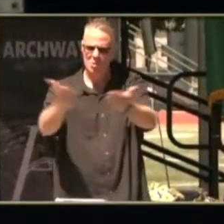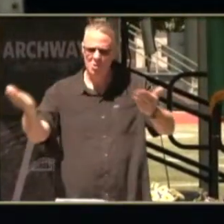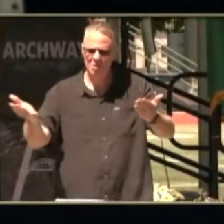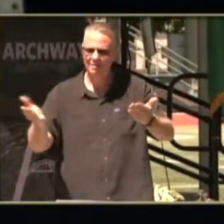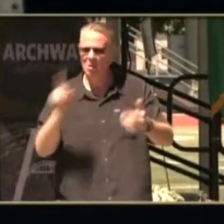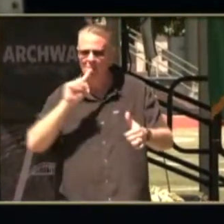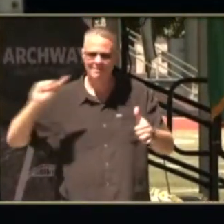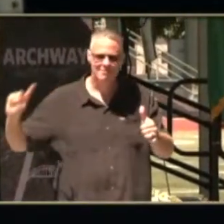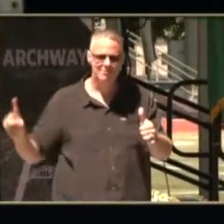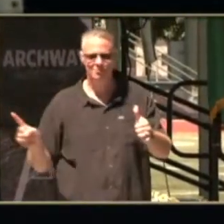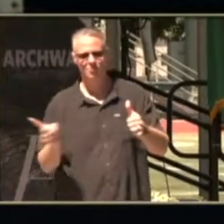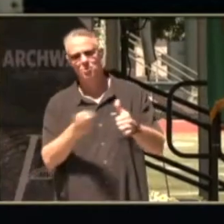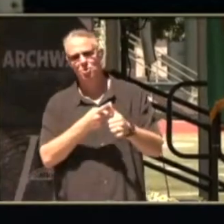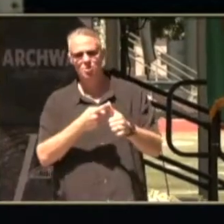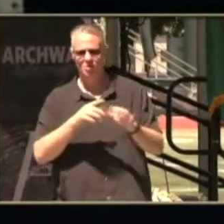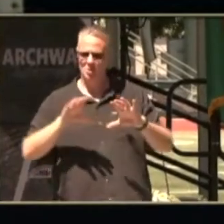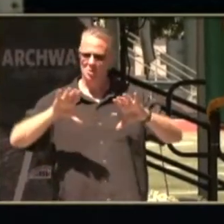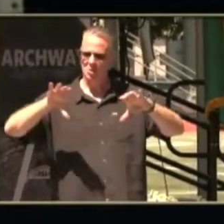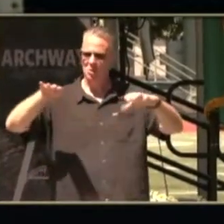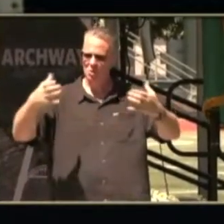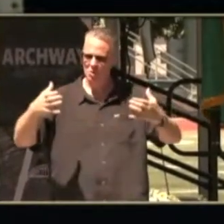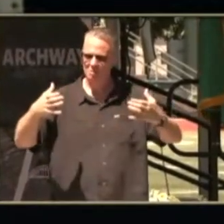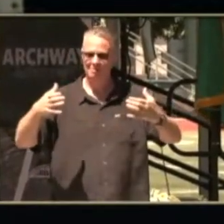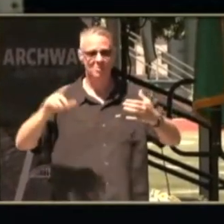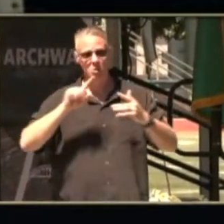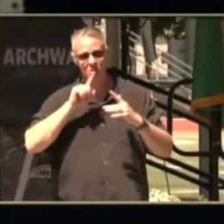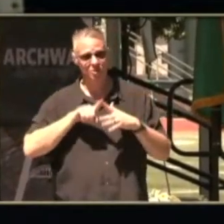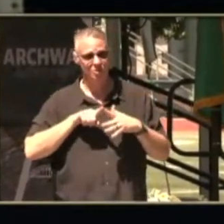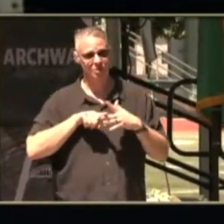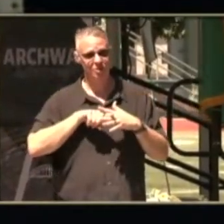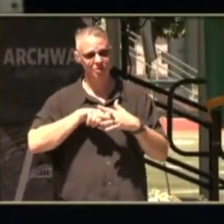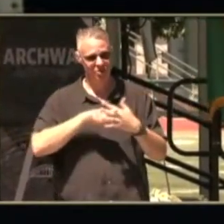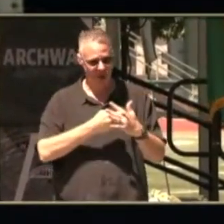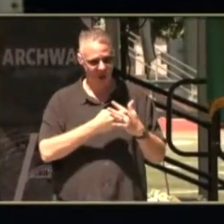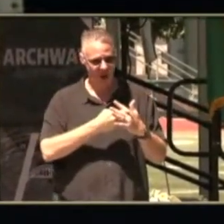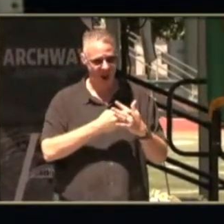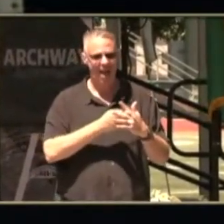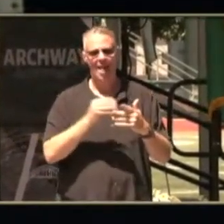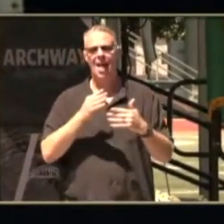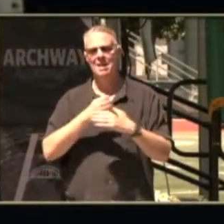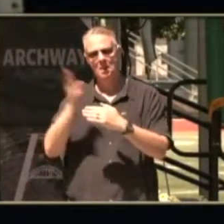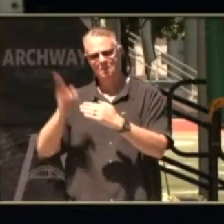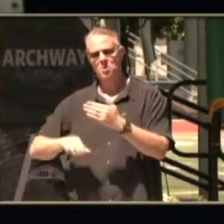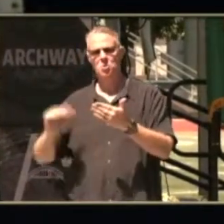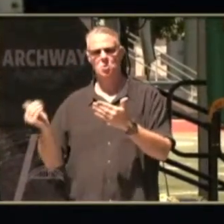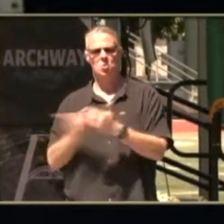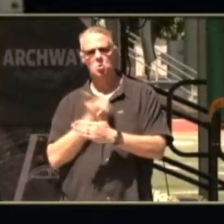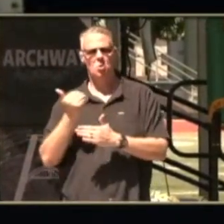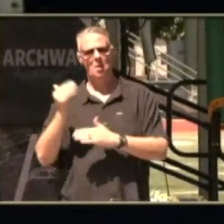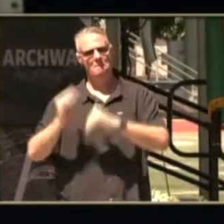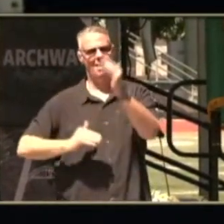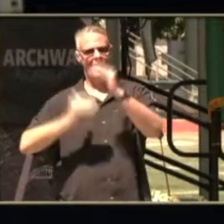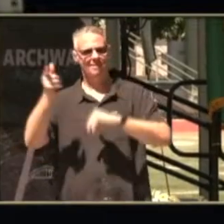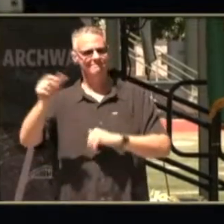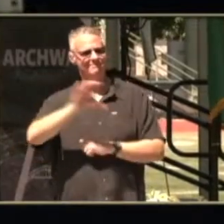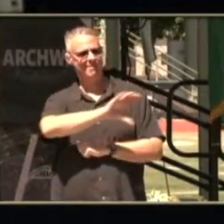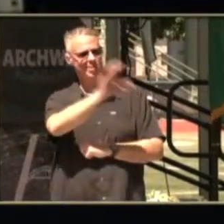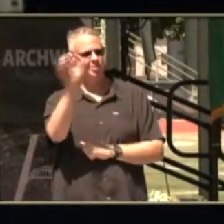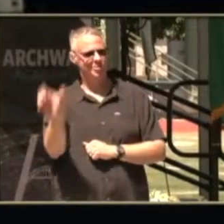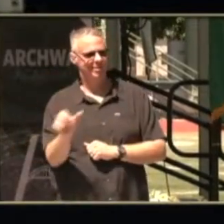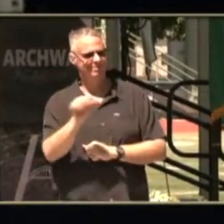the first uh group that started and completed at our new building at archway um